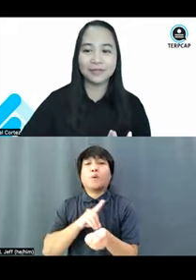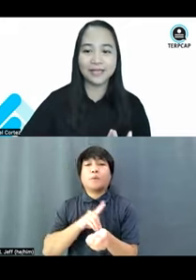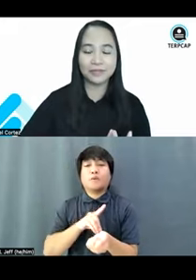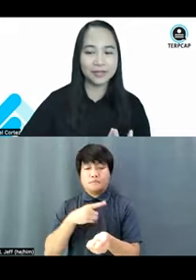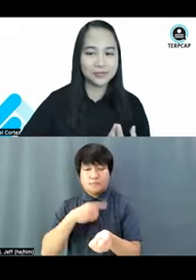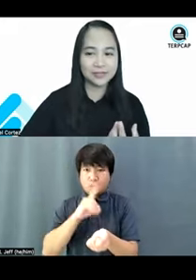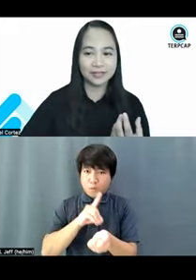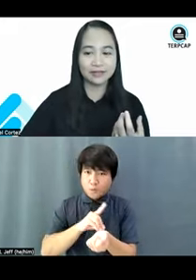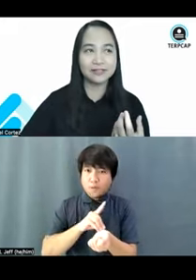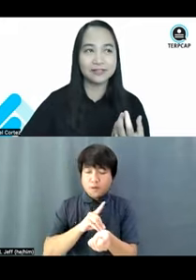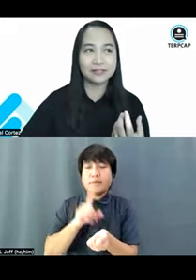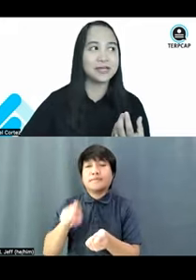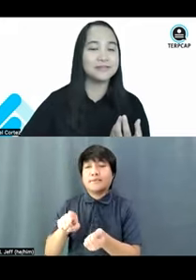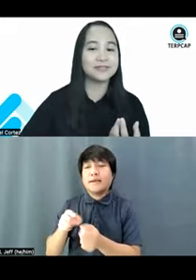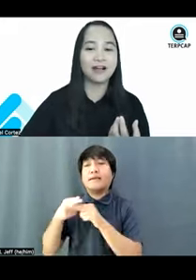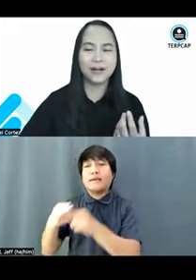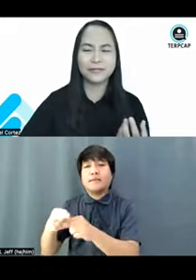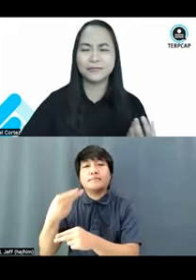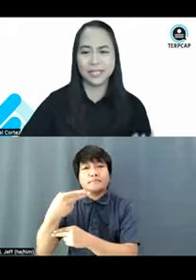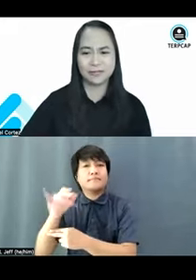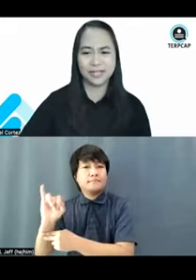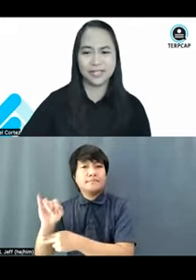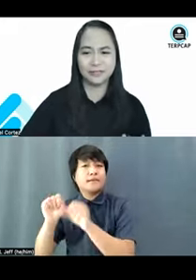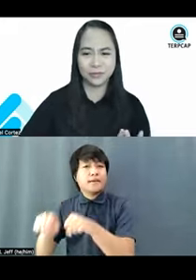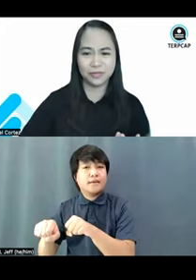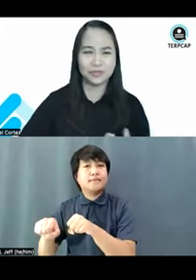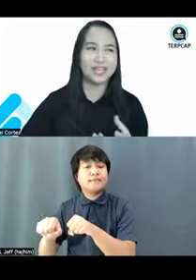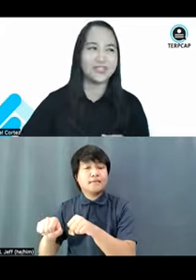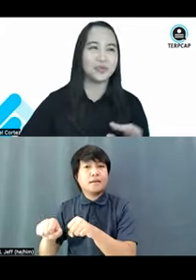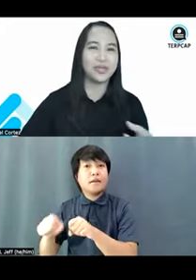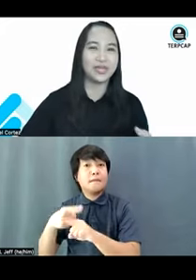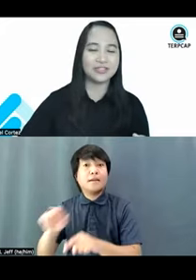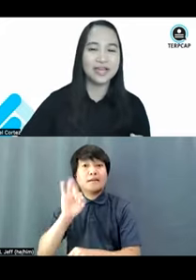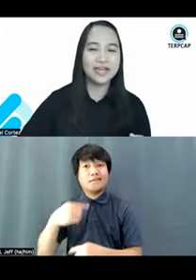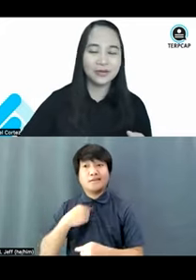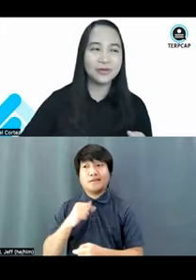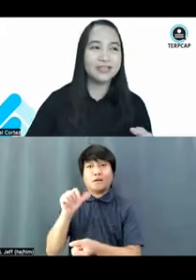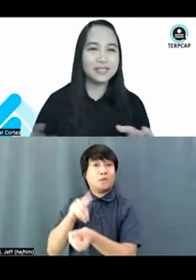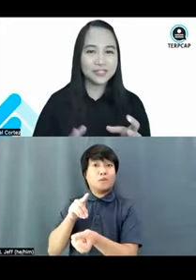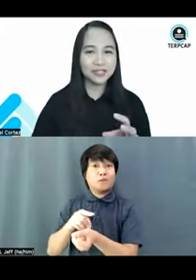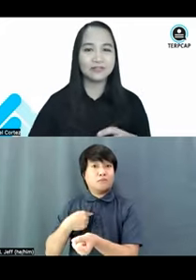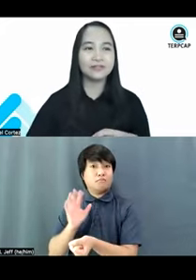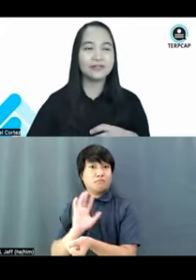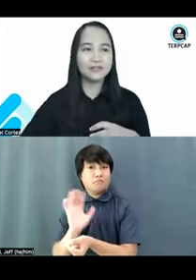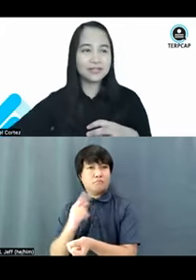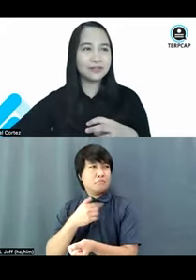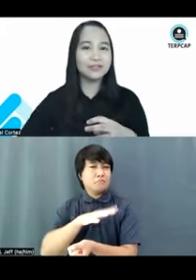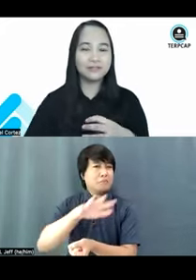And we also hear sometimes hard of hearing individuals or HOH. Now, these are